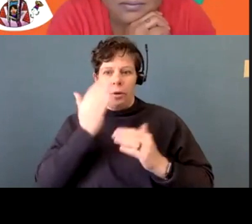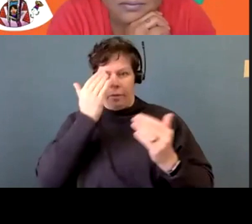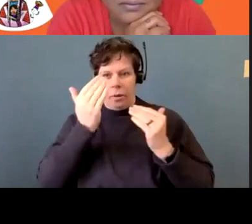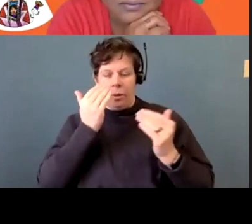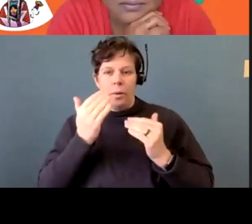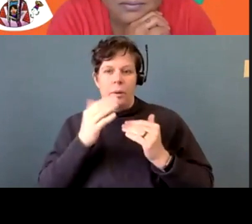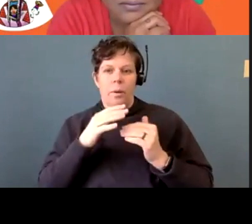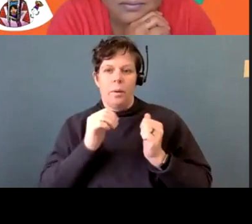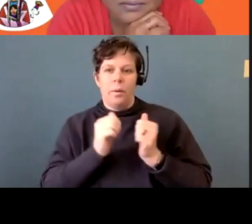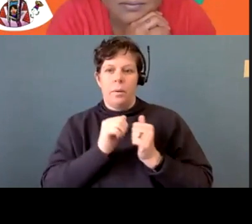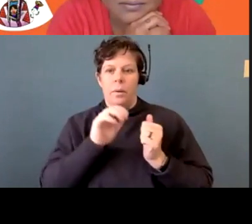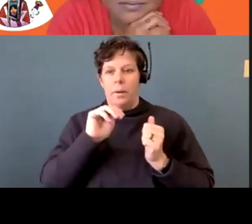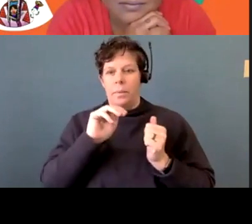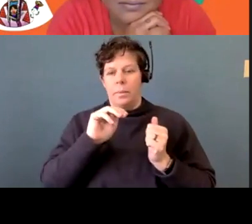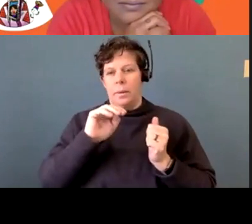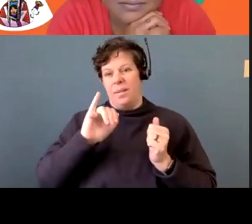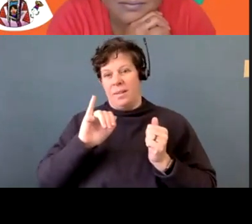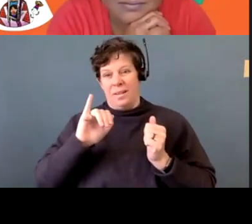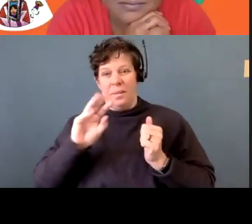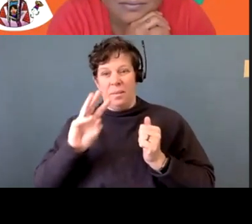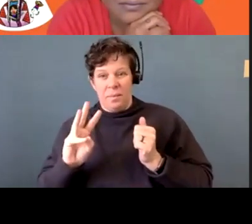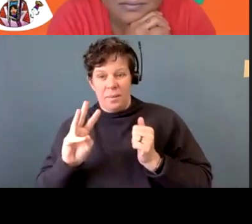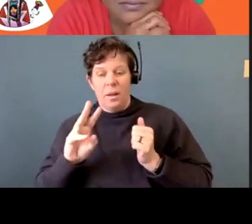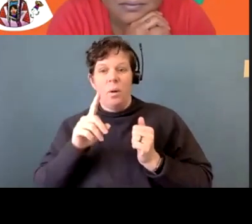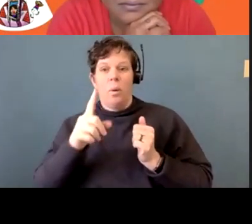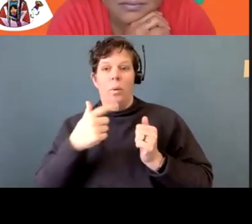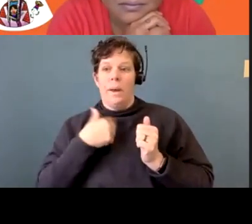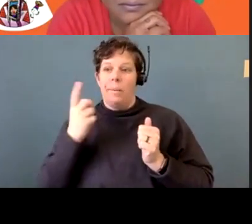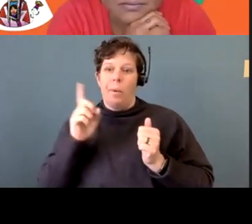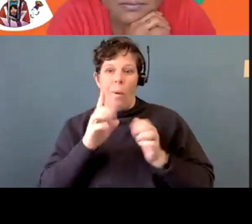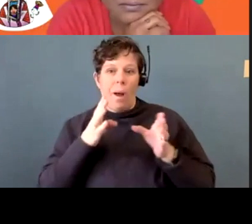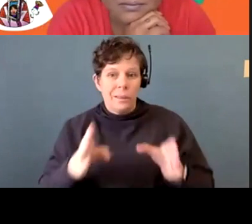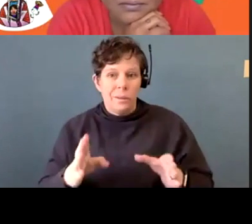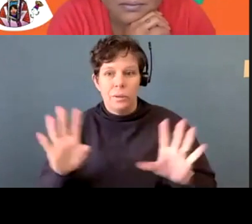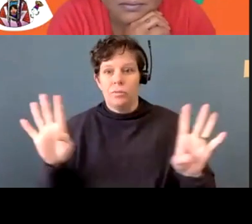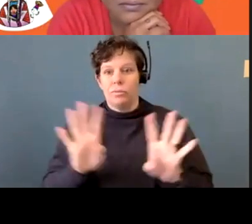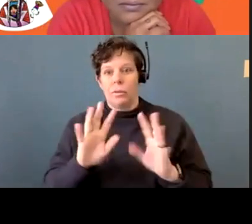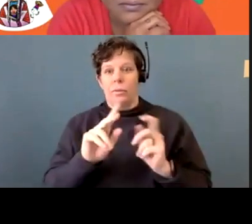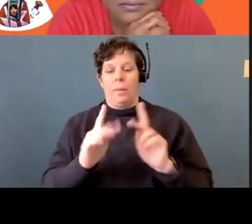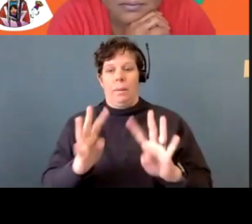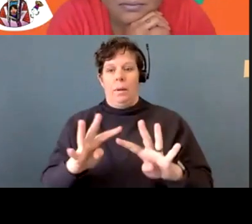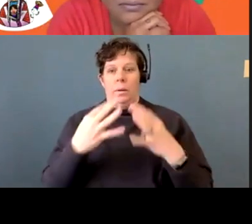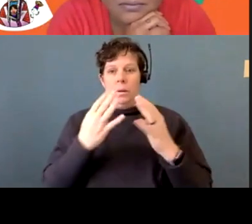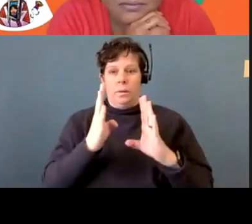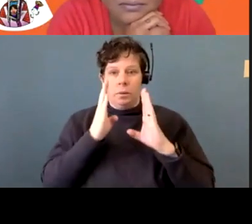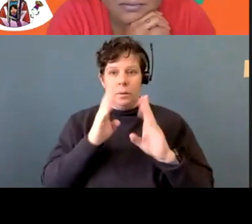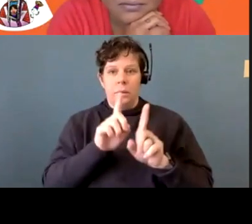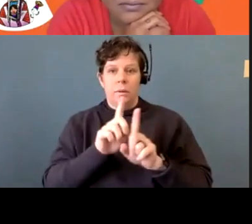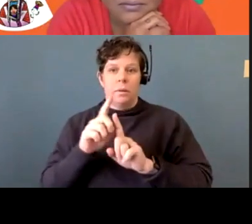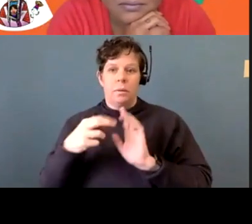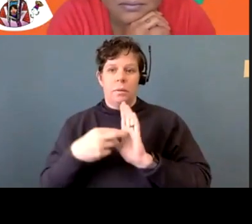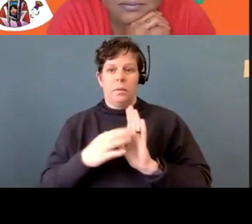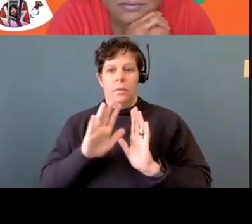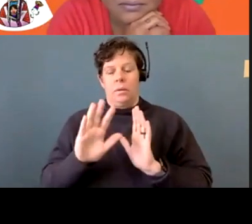we stop traffic, we do whatever it takes just to raise awareness for the missing and murdered indigenous women, and we also represent our own family members. So I do